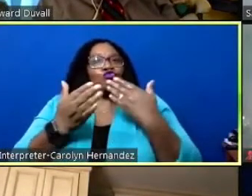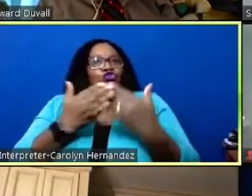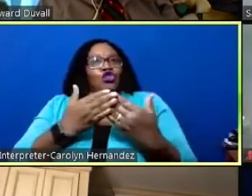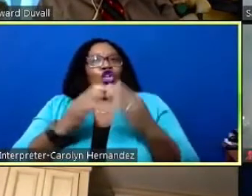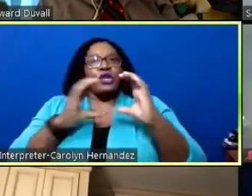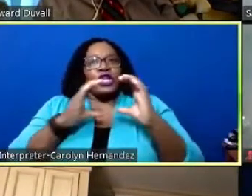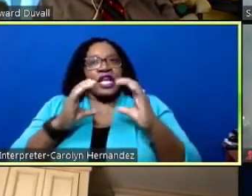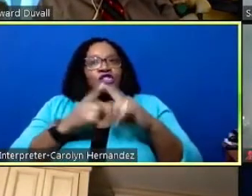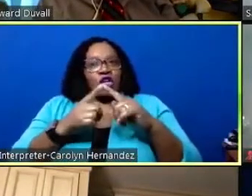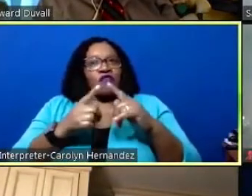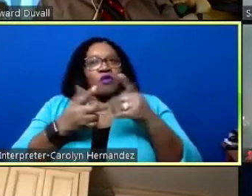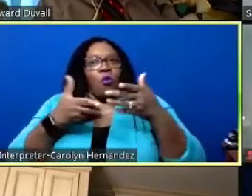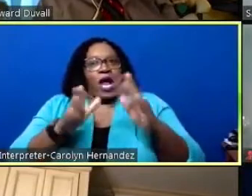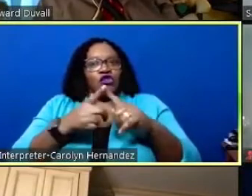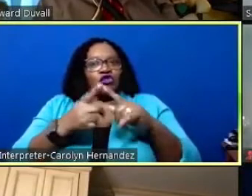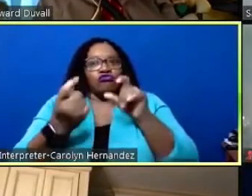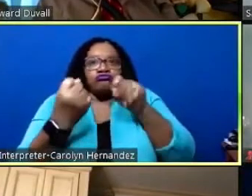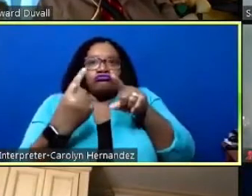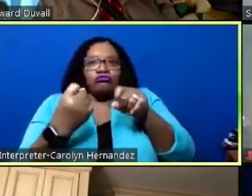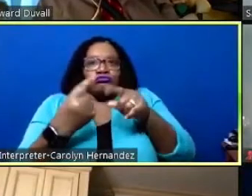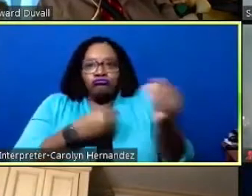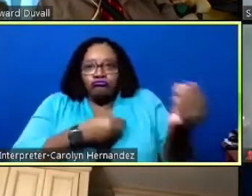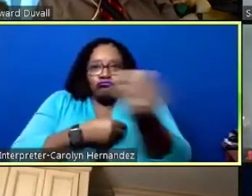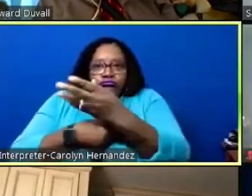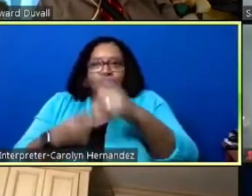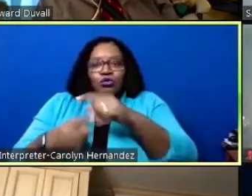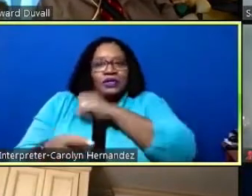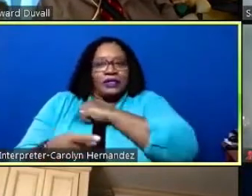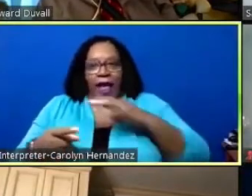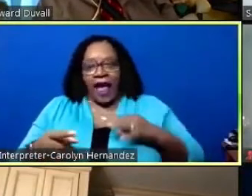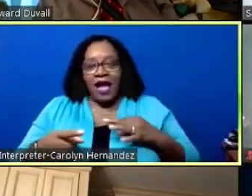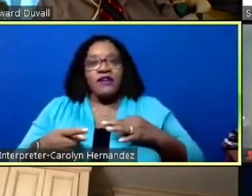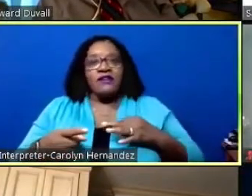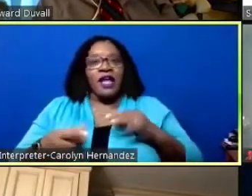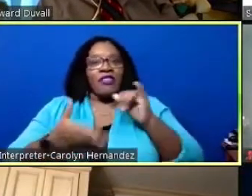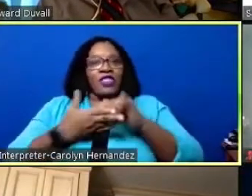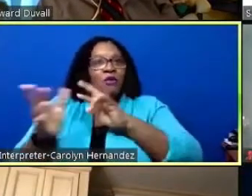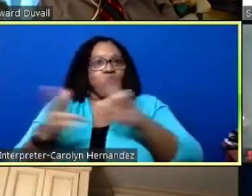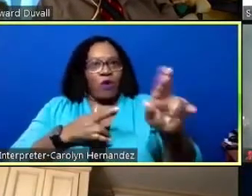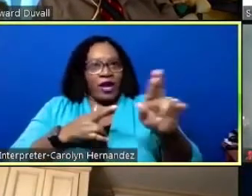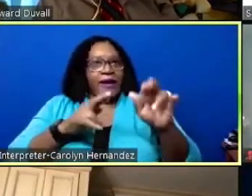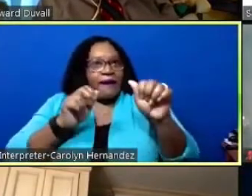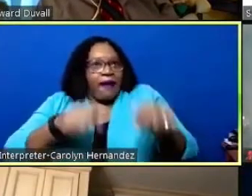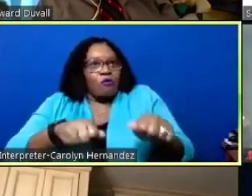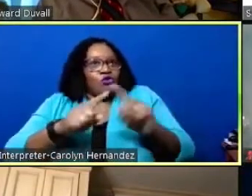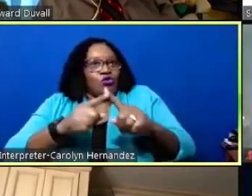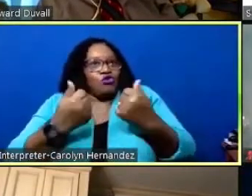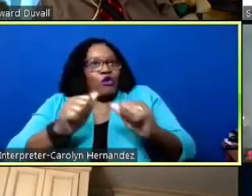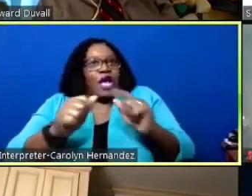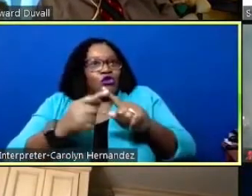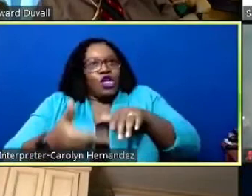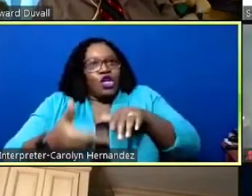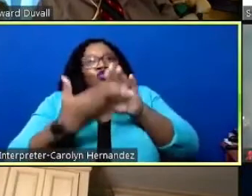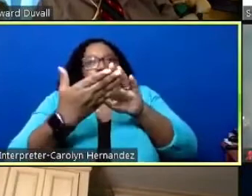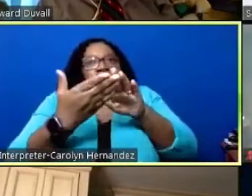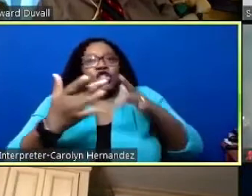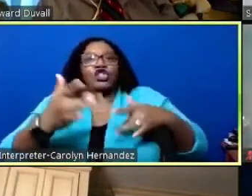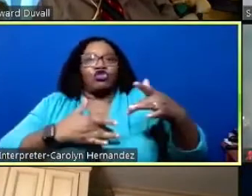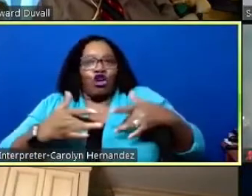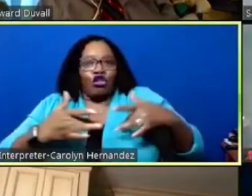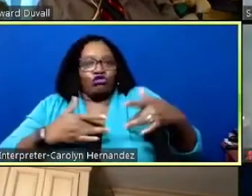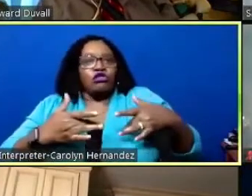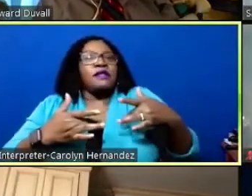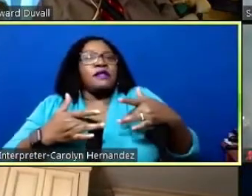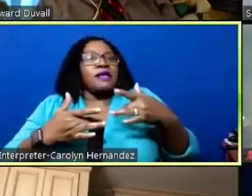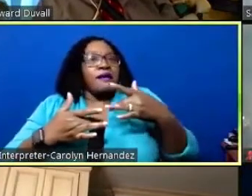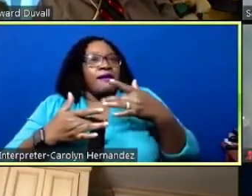transmitting those messages to our staff and they are ready willing and able to try and address those concerns uh and and